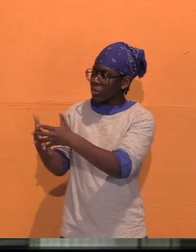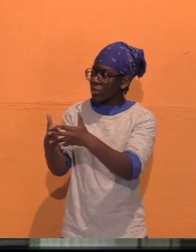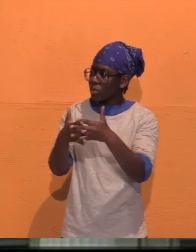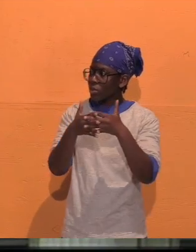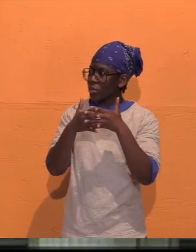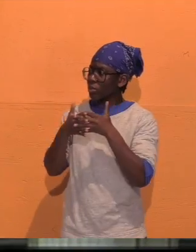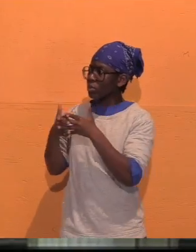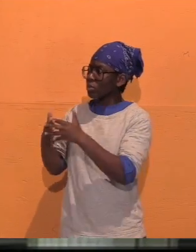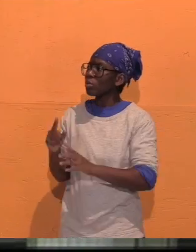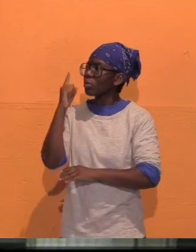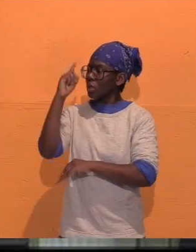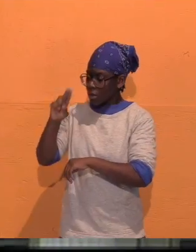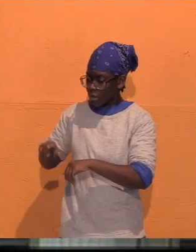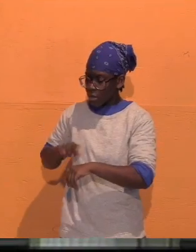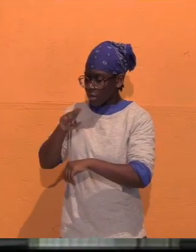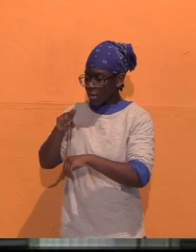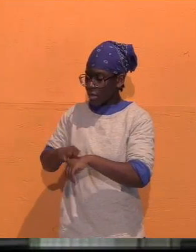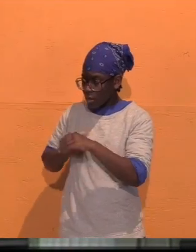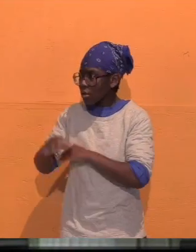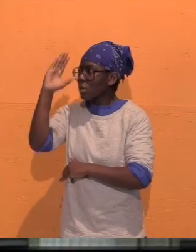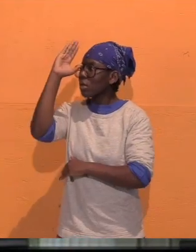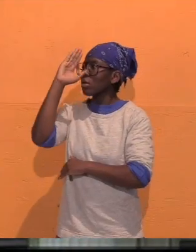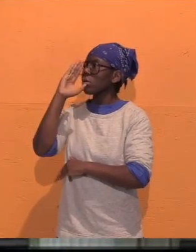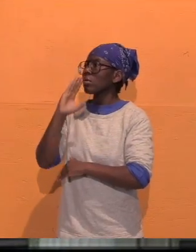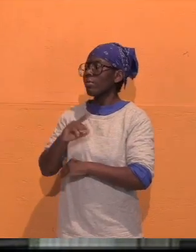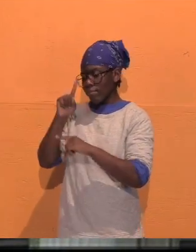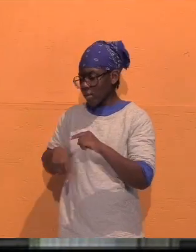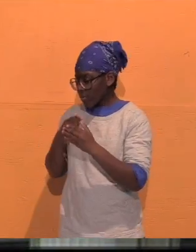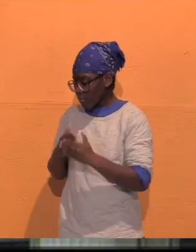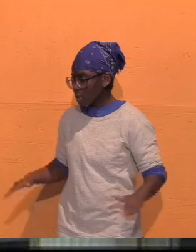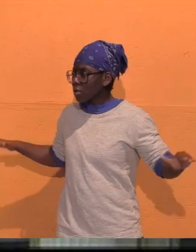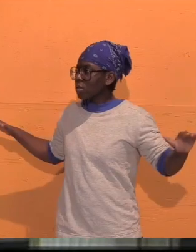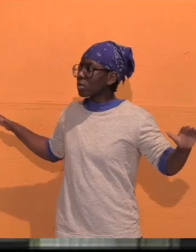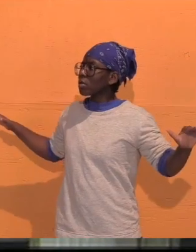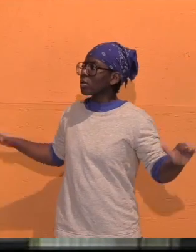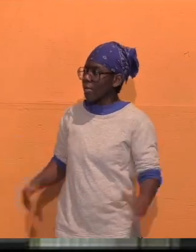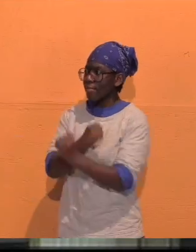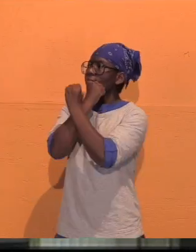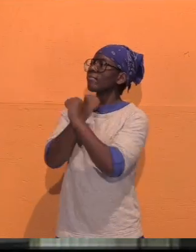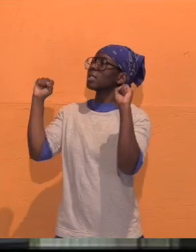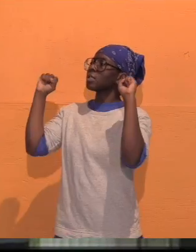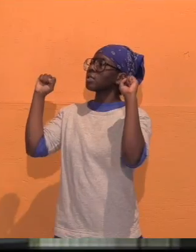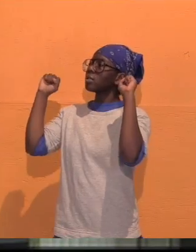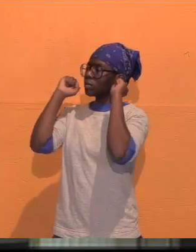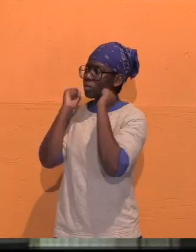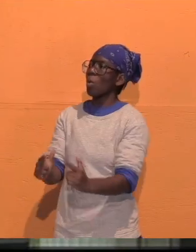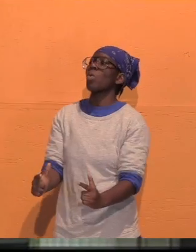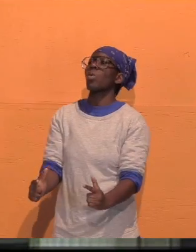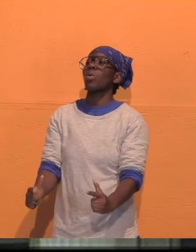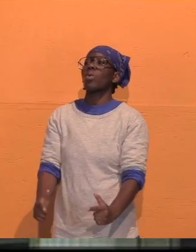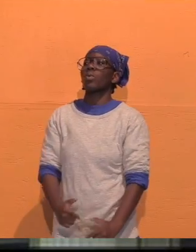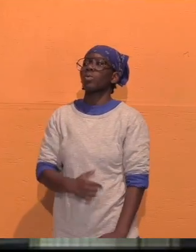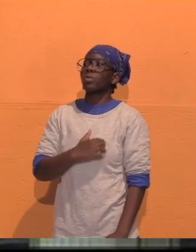one nation, under God, indivisible, with liberty and justice for all. Please remain